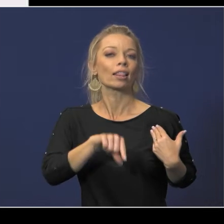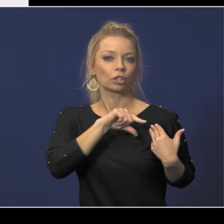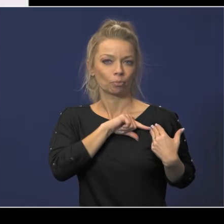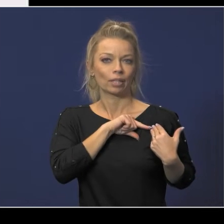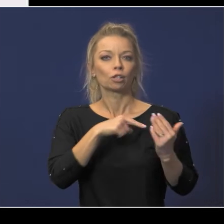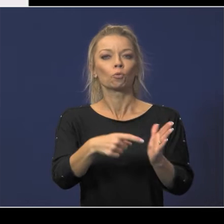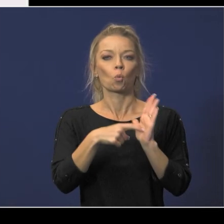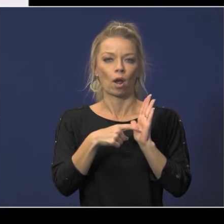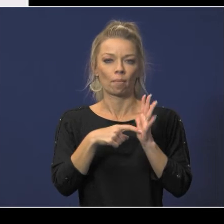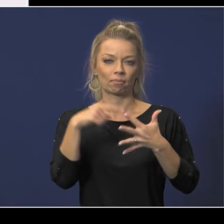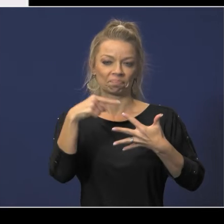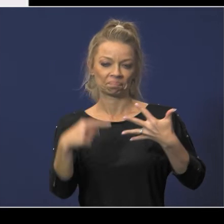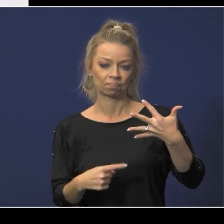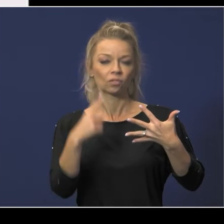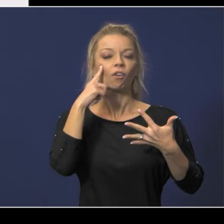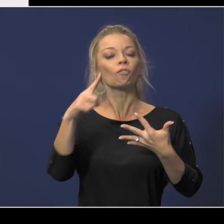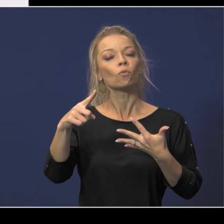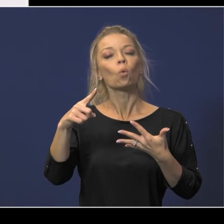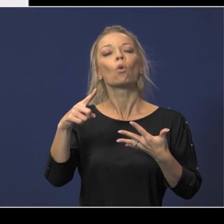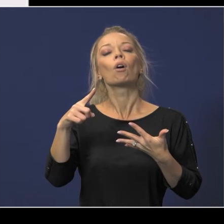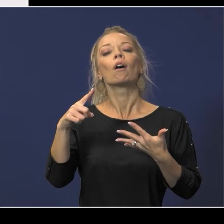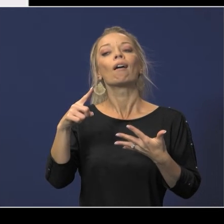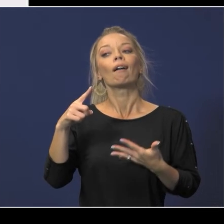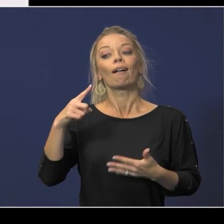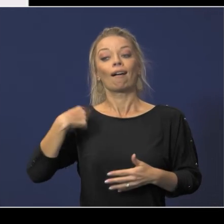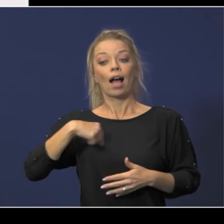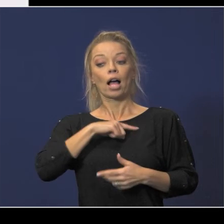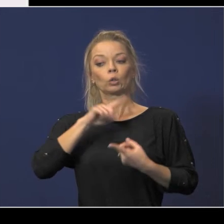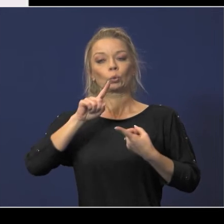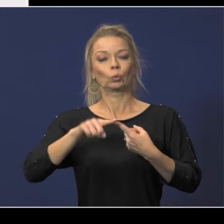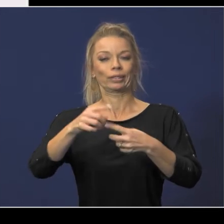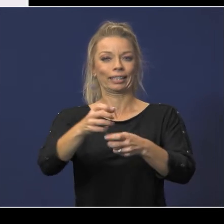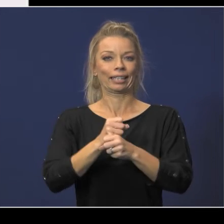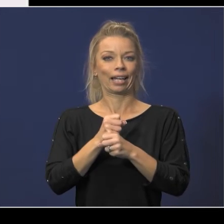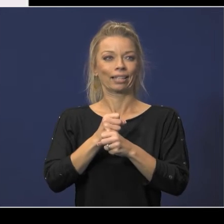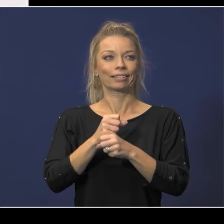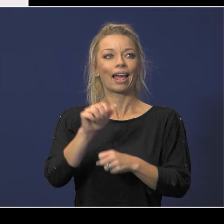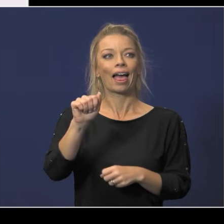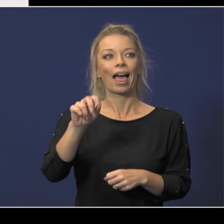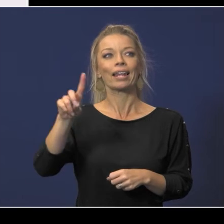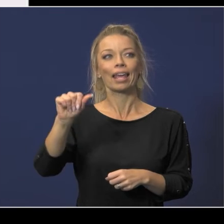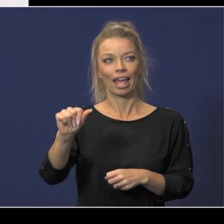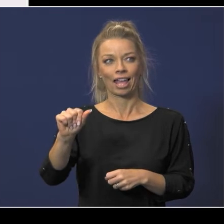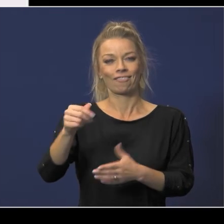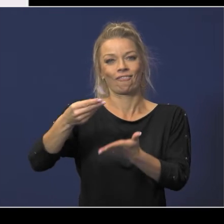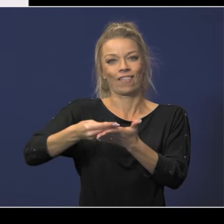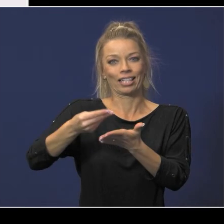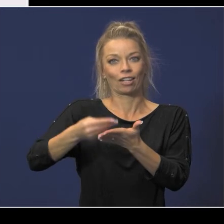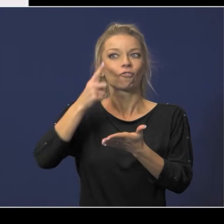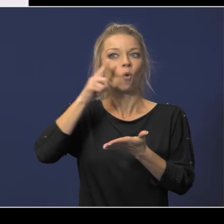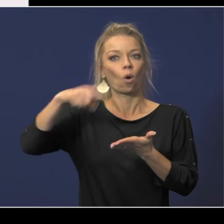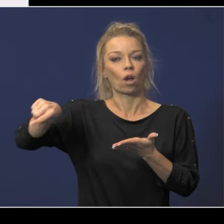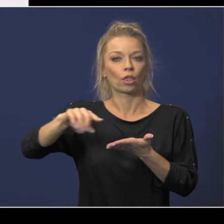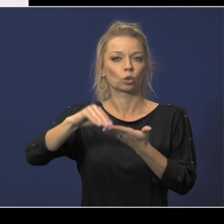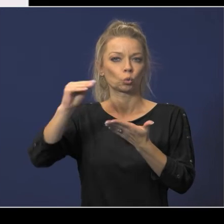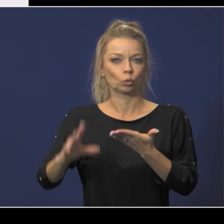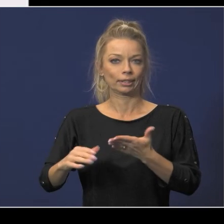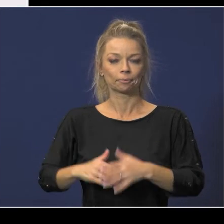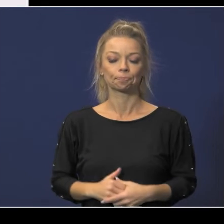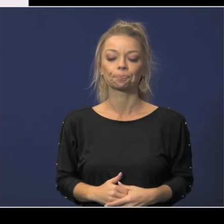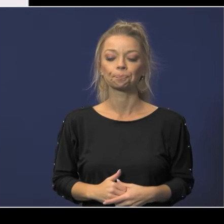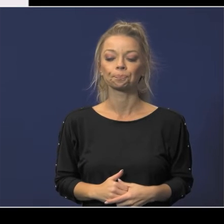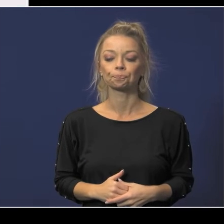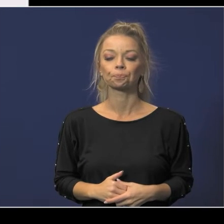bill 15 for students to for for us to be able to receive ada funding for students and i'm going to talk about that in just a minute